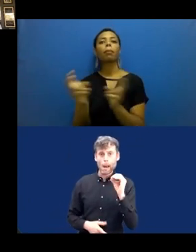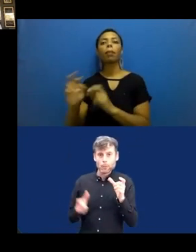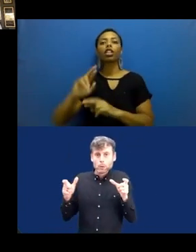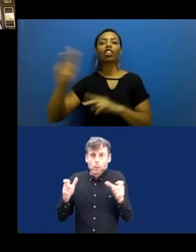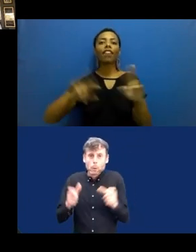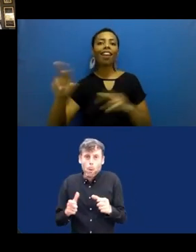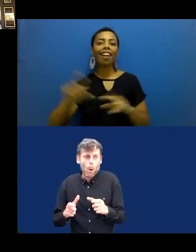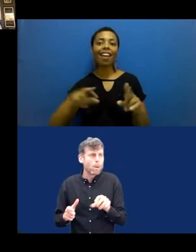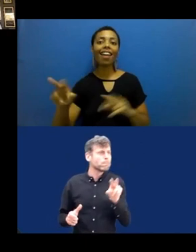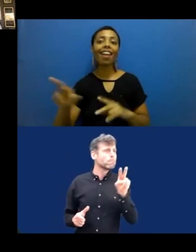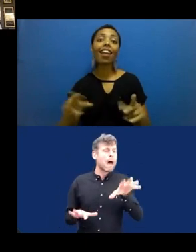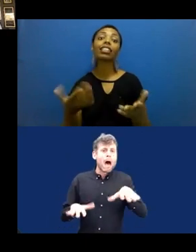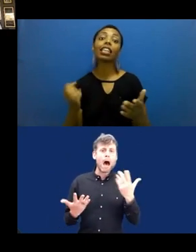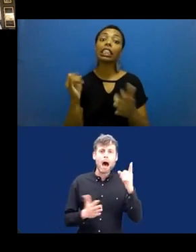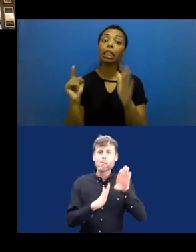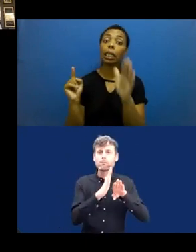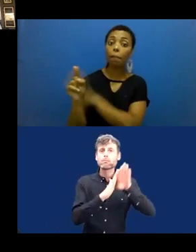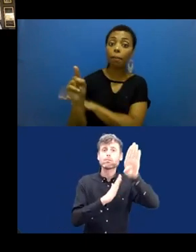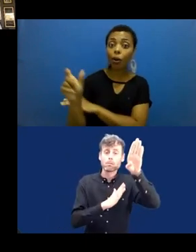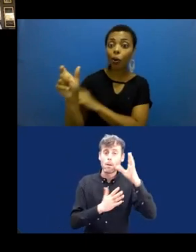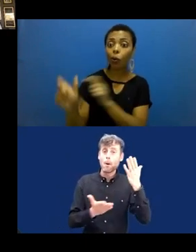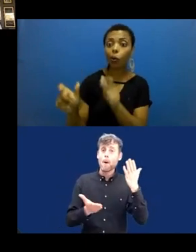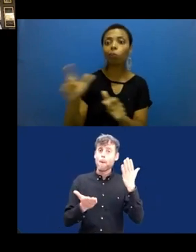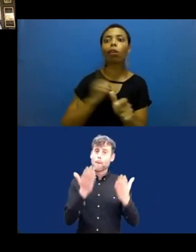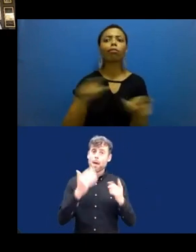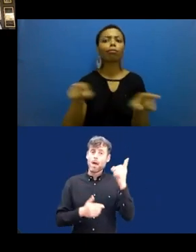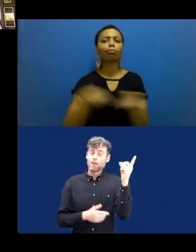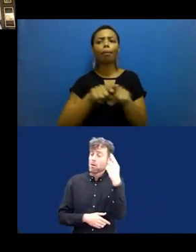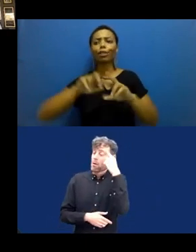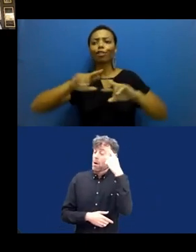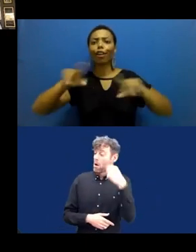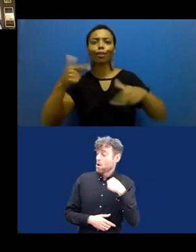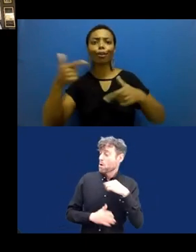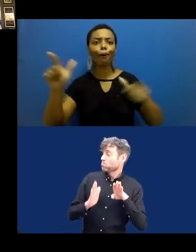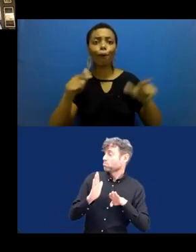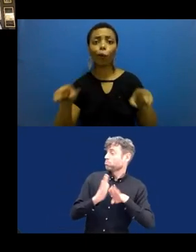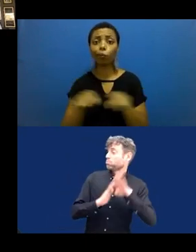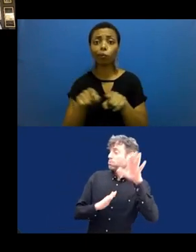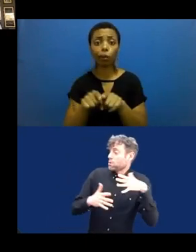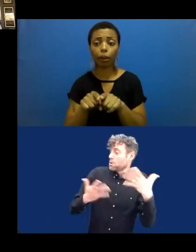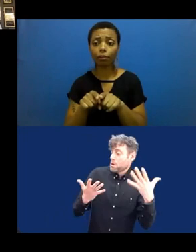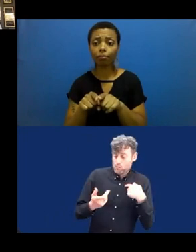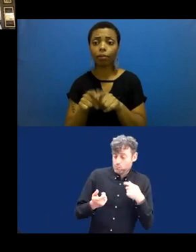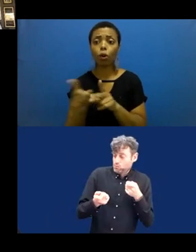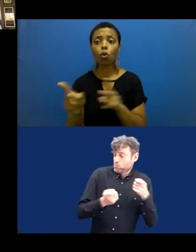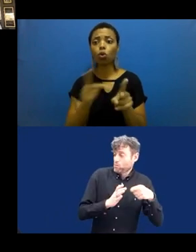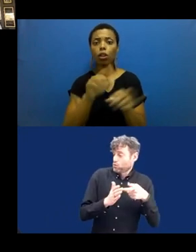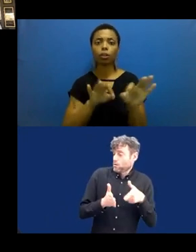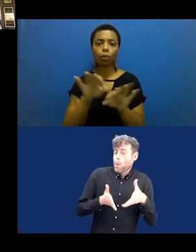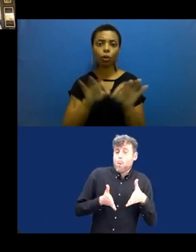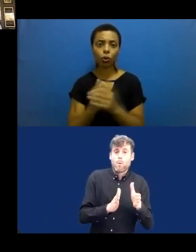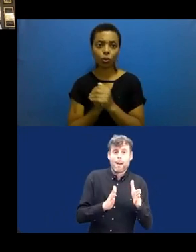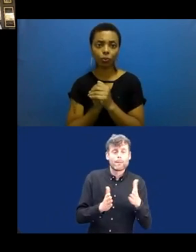they may have some other reasons to run projects. And, also,